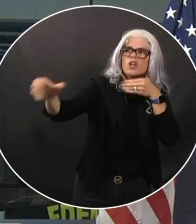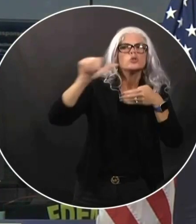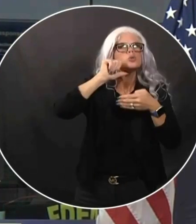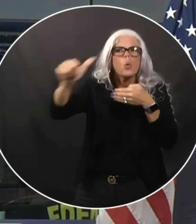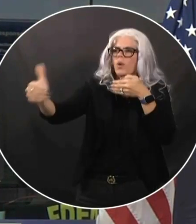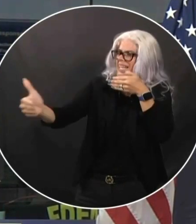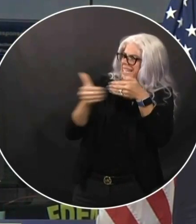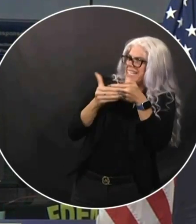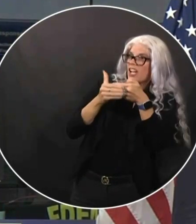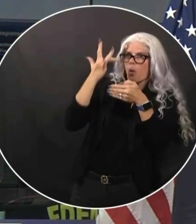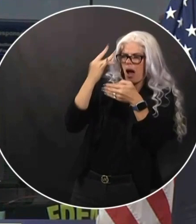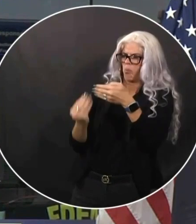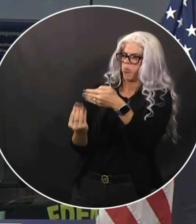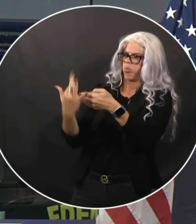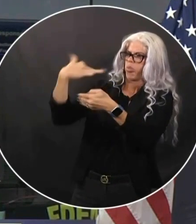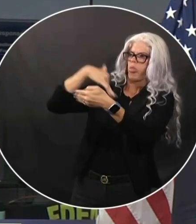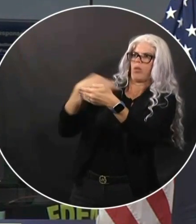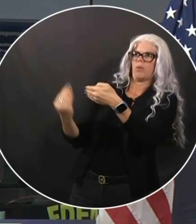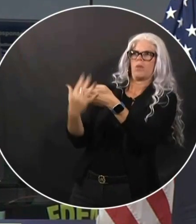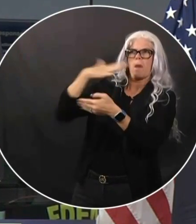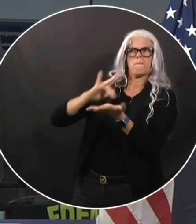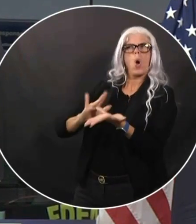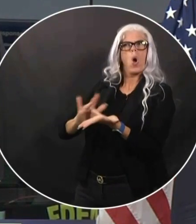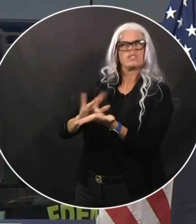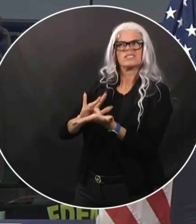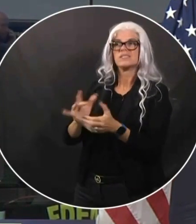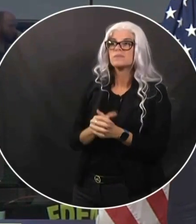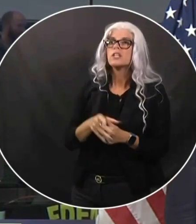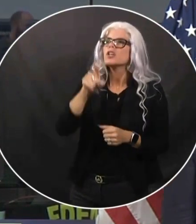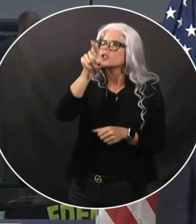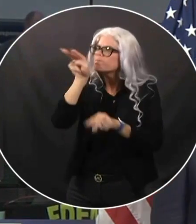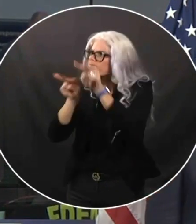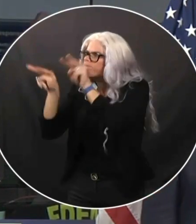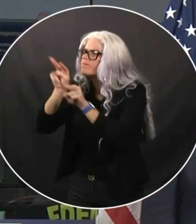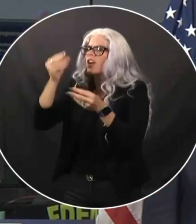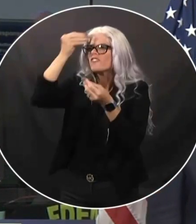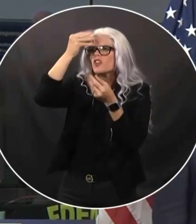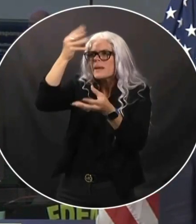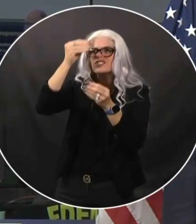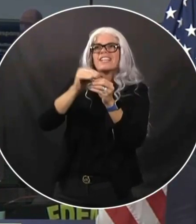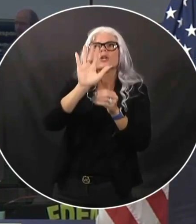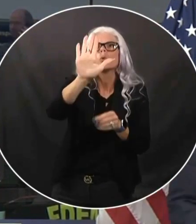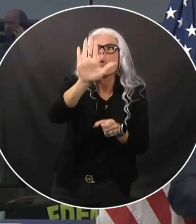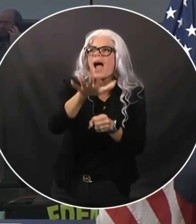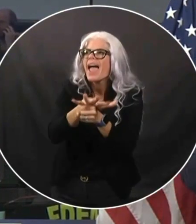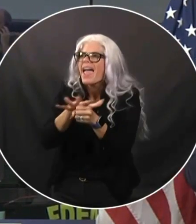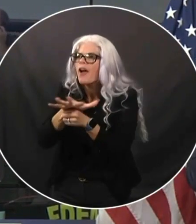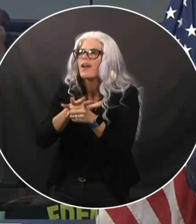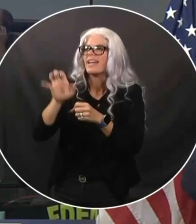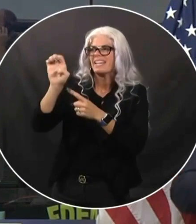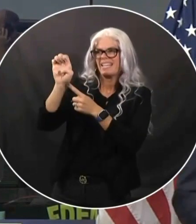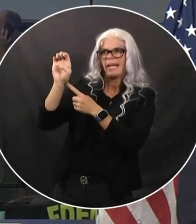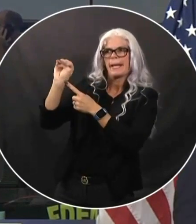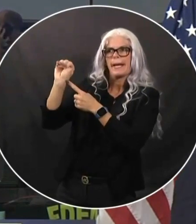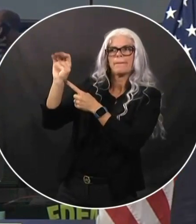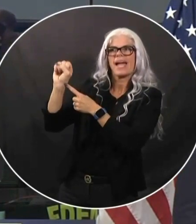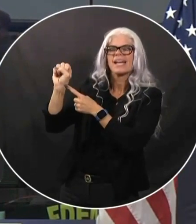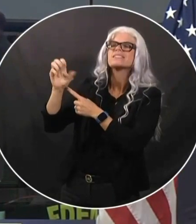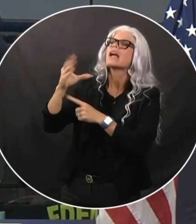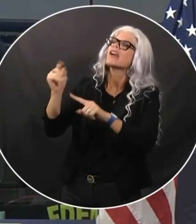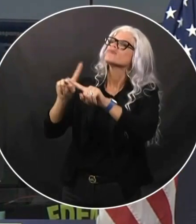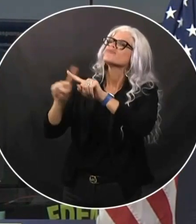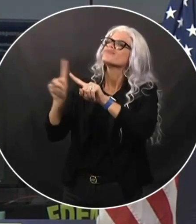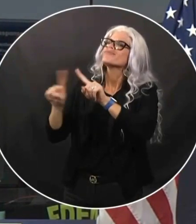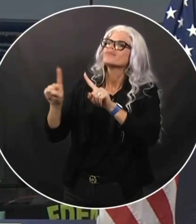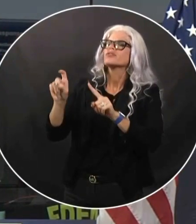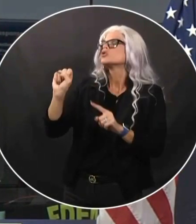For more updates in your area, remember to follow your local county emergency management agency and other public safety offices on social media, and